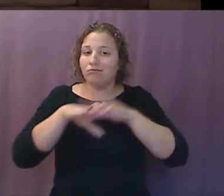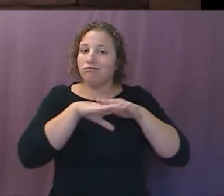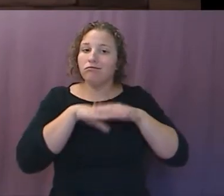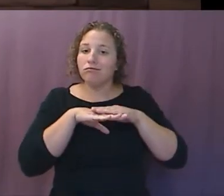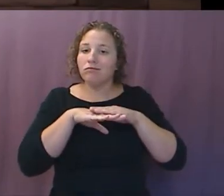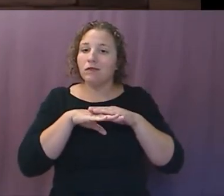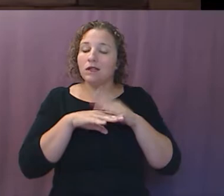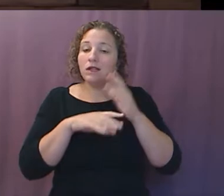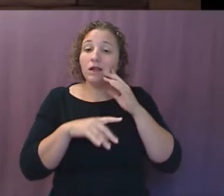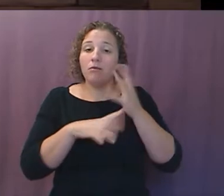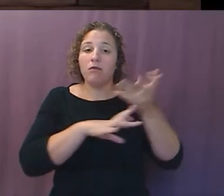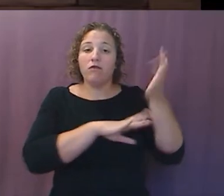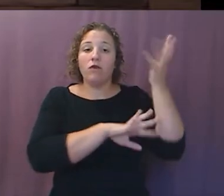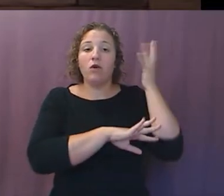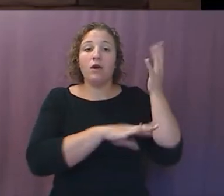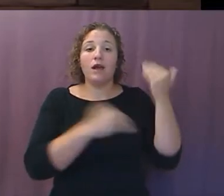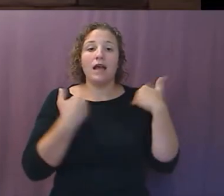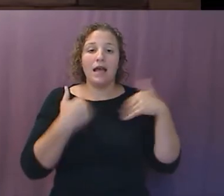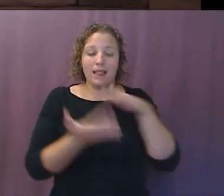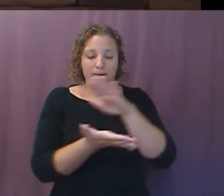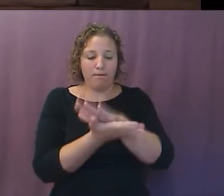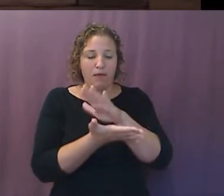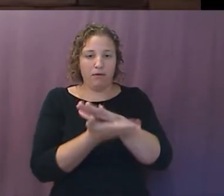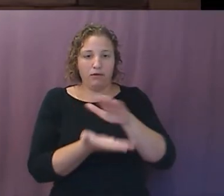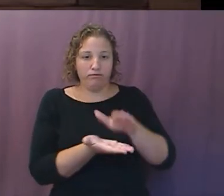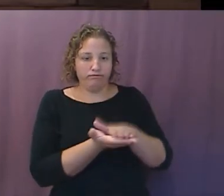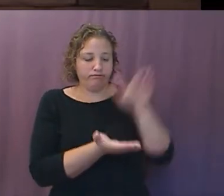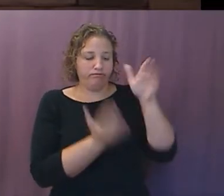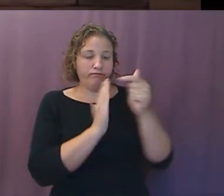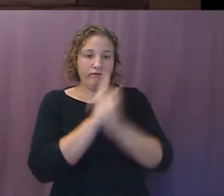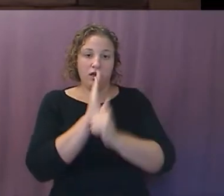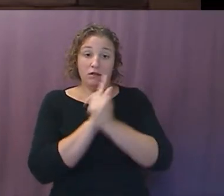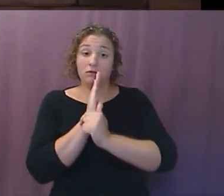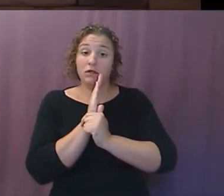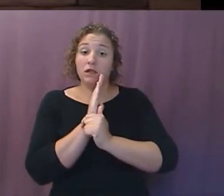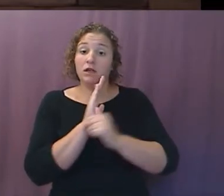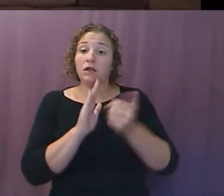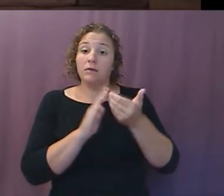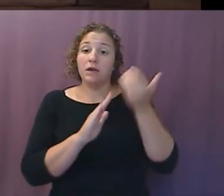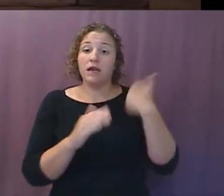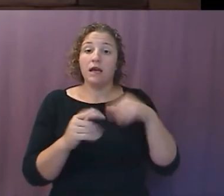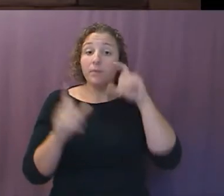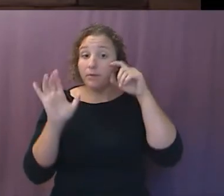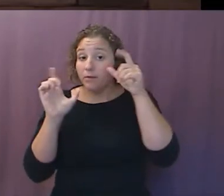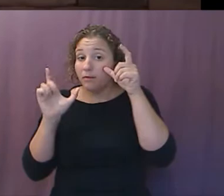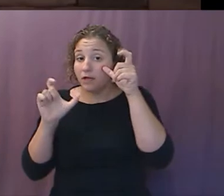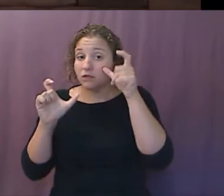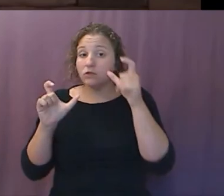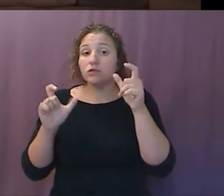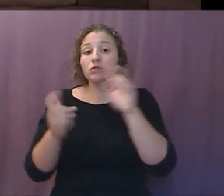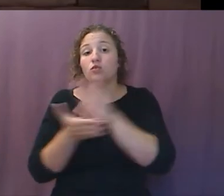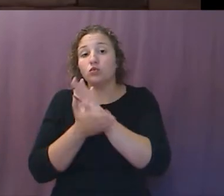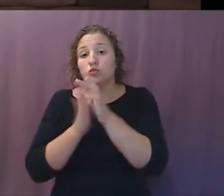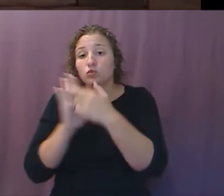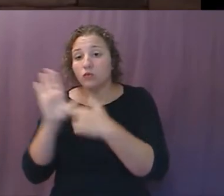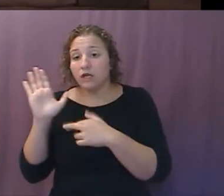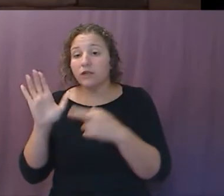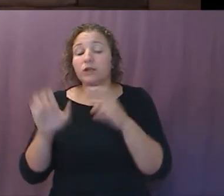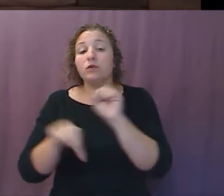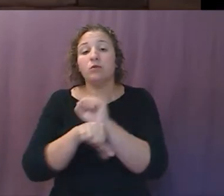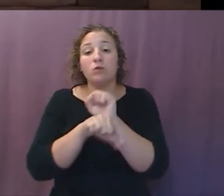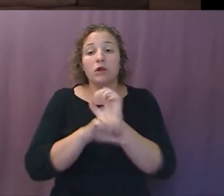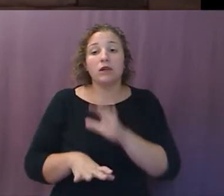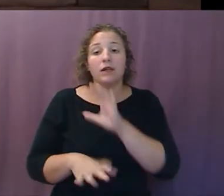a paper file called the Dangan, or the Dangan here, and it would have your photo and your school records and your employment records and any other things and new